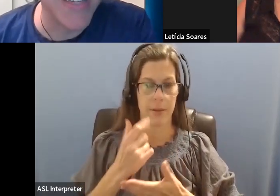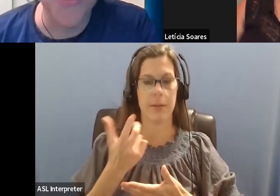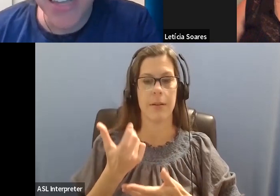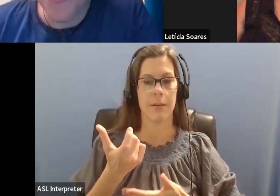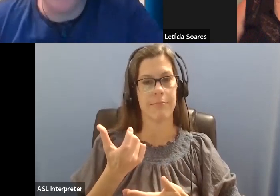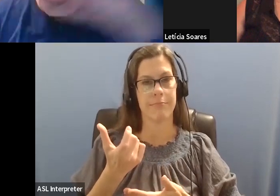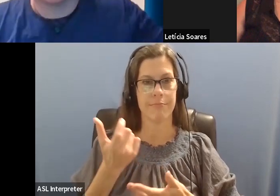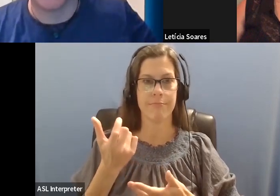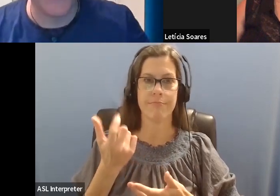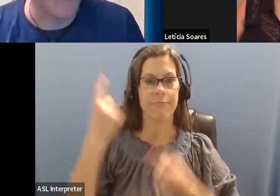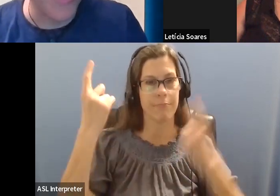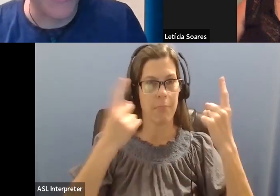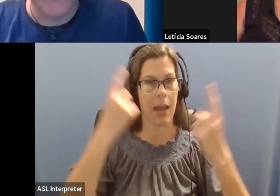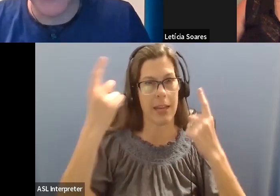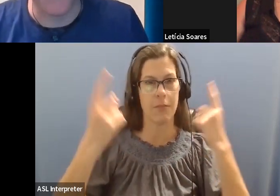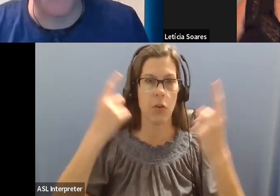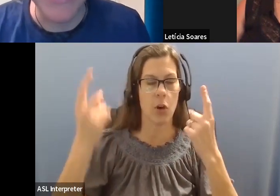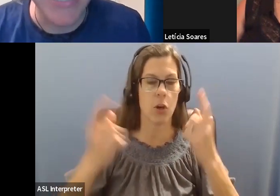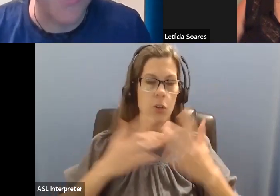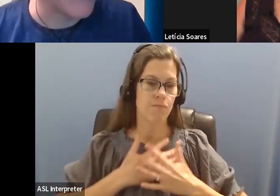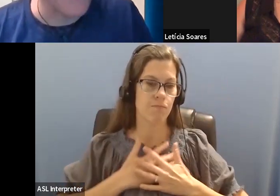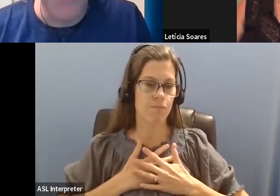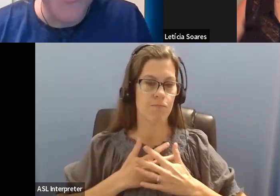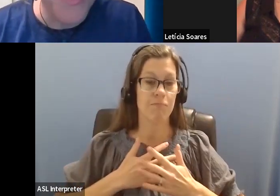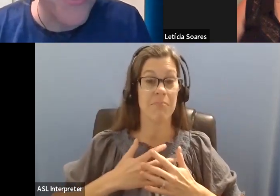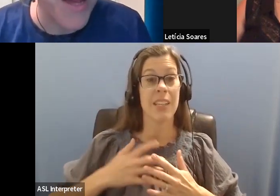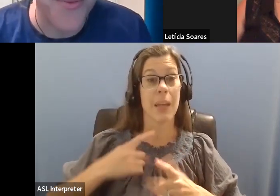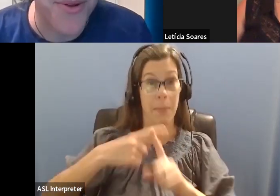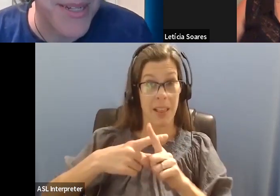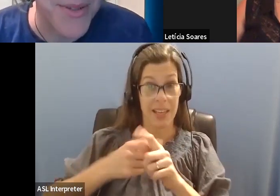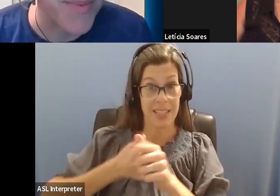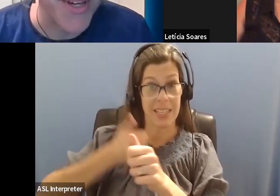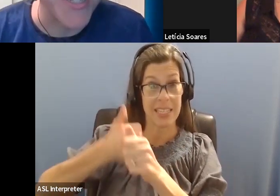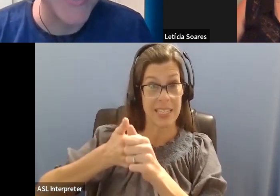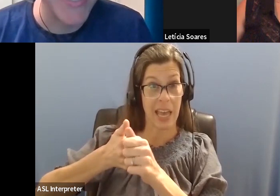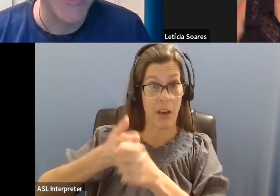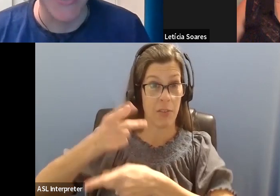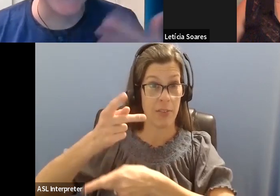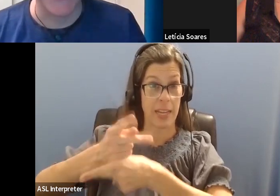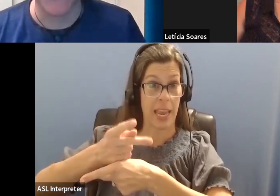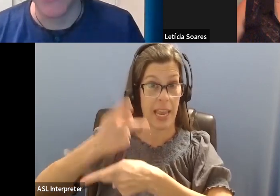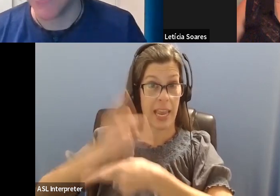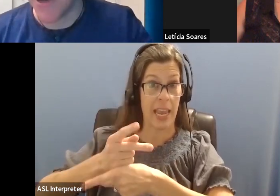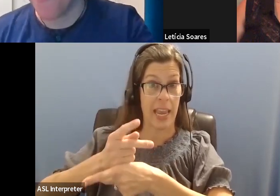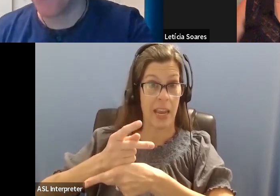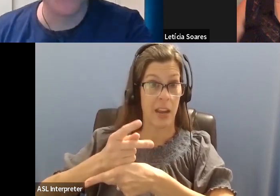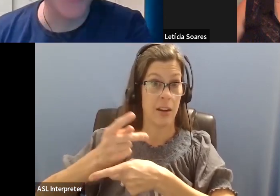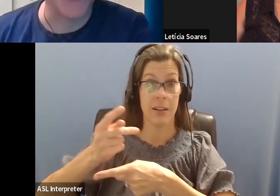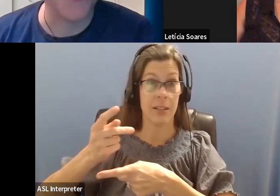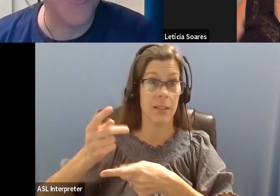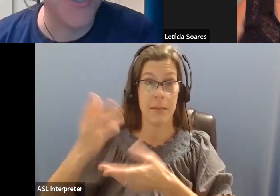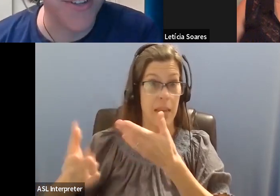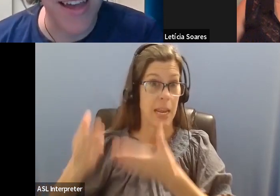there's as, as well as if you, I mean, there's nothing wrong with listing, but that might not be the way you want to enjoy birds chasing and, and, um,